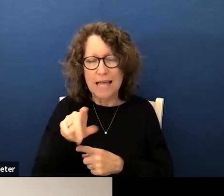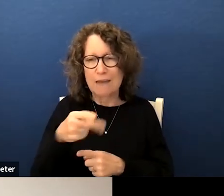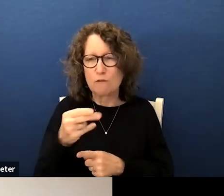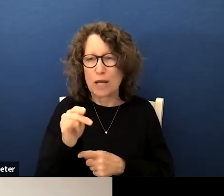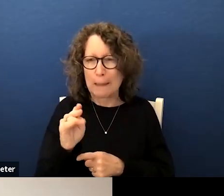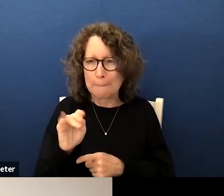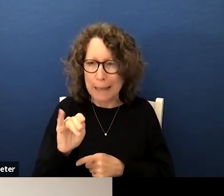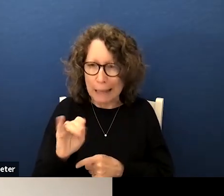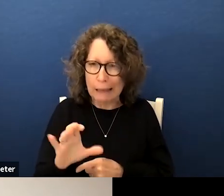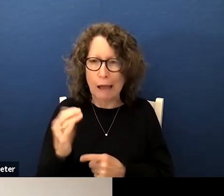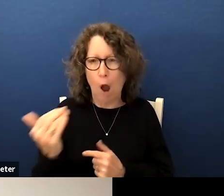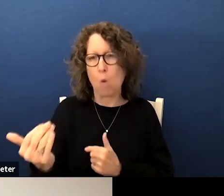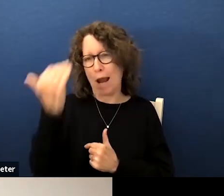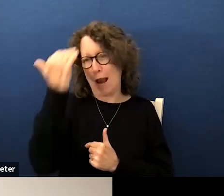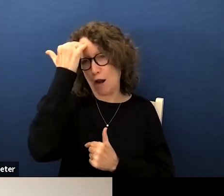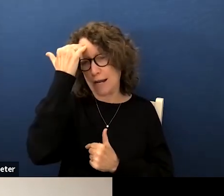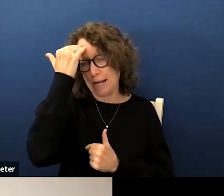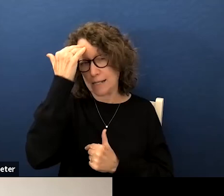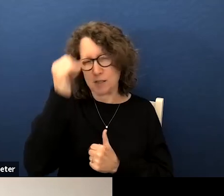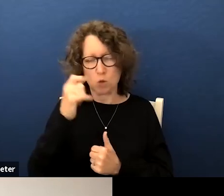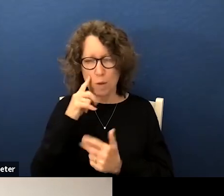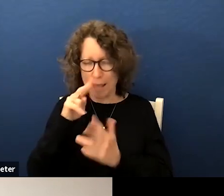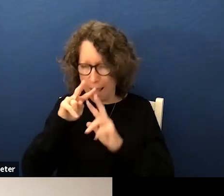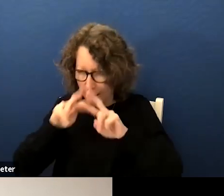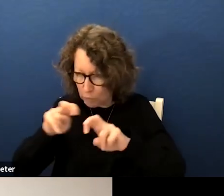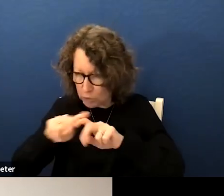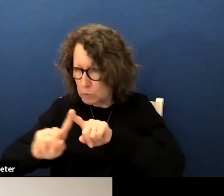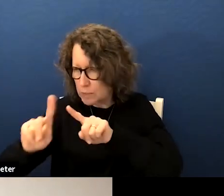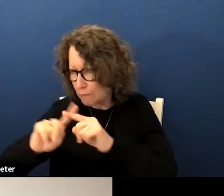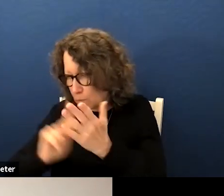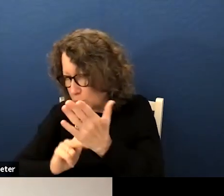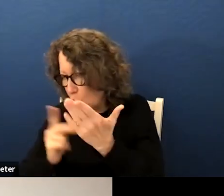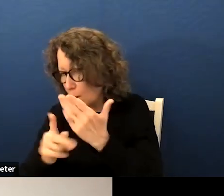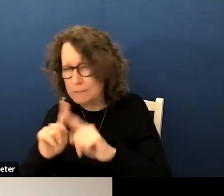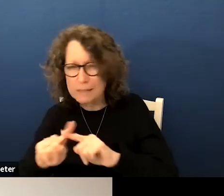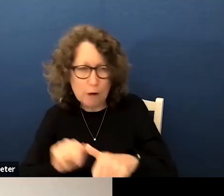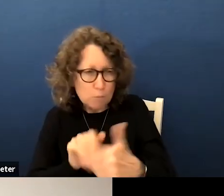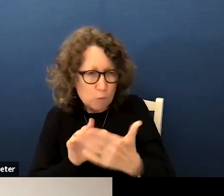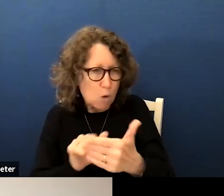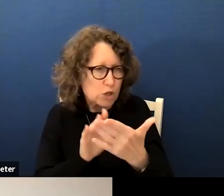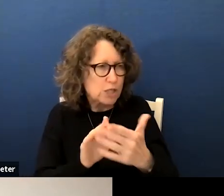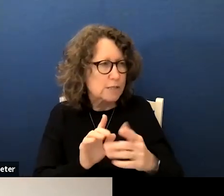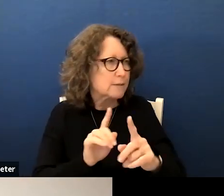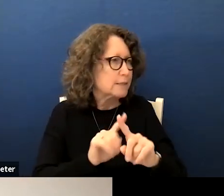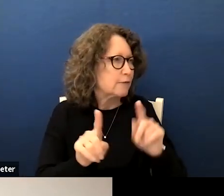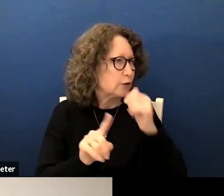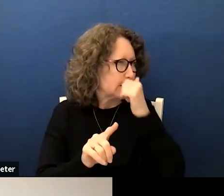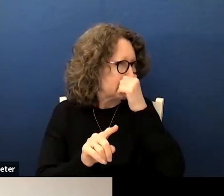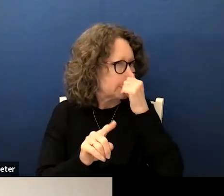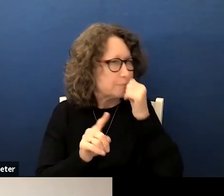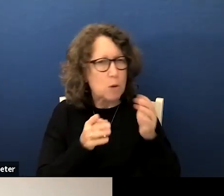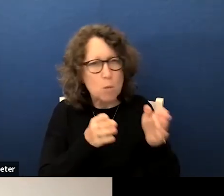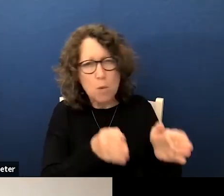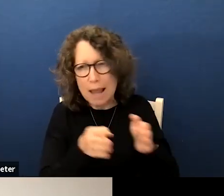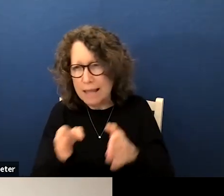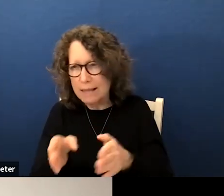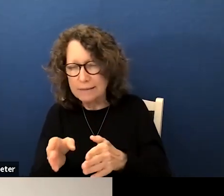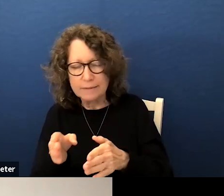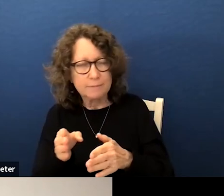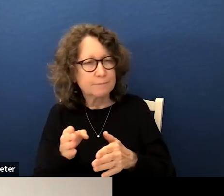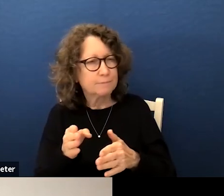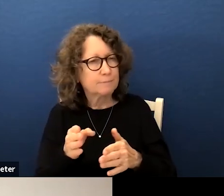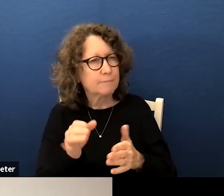we have looked into different programs different approaches different methods that